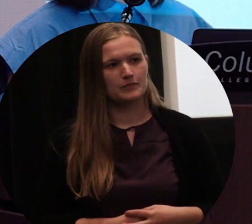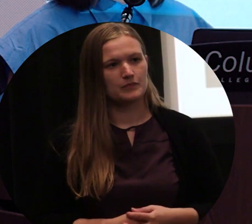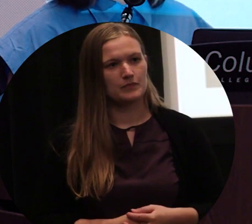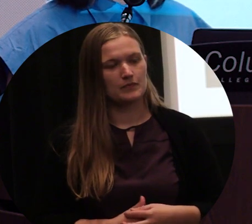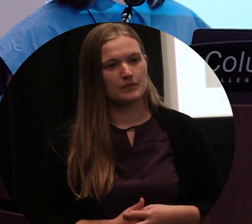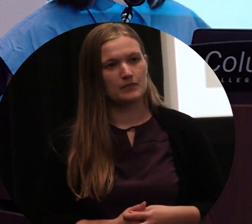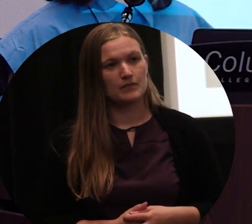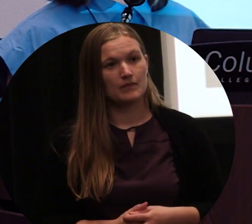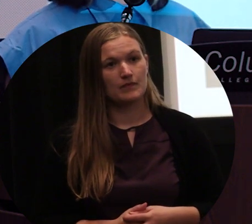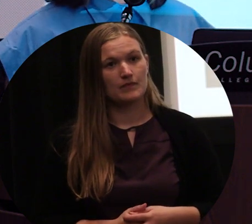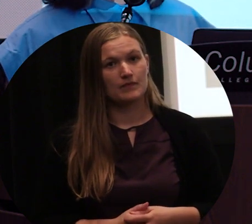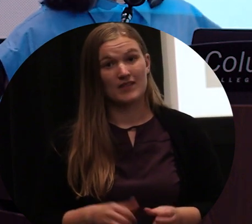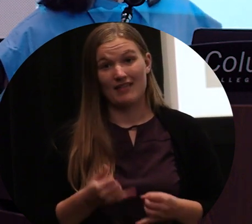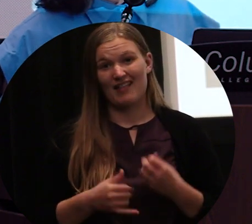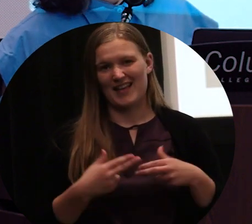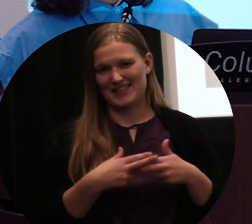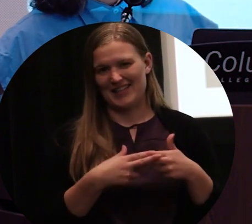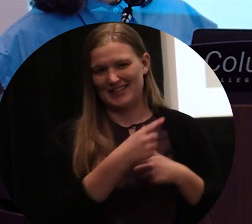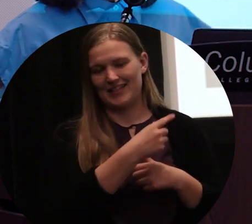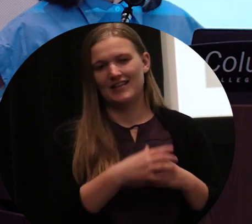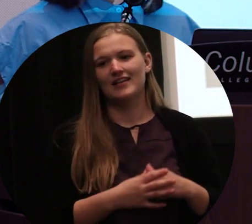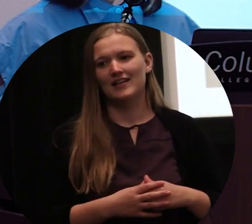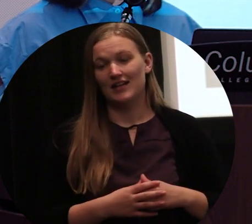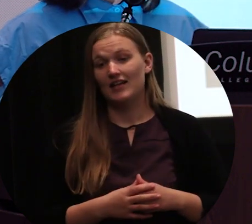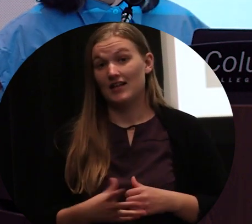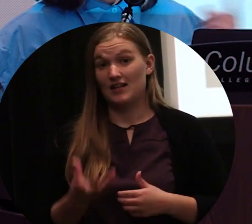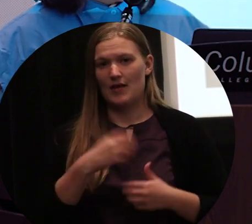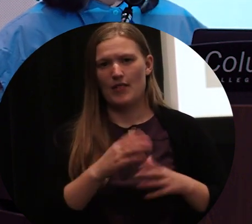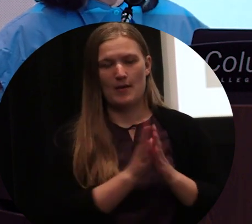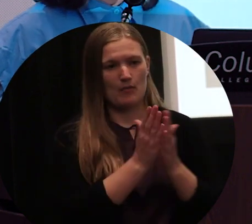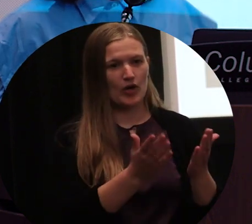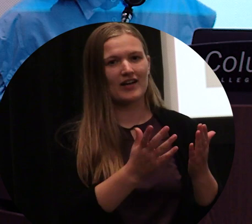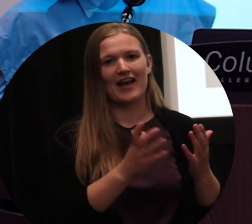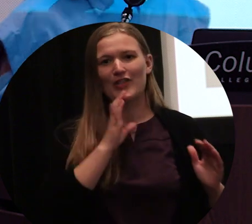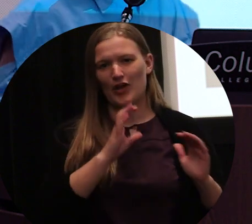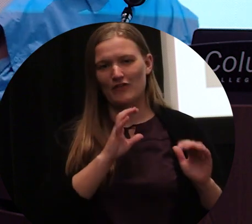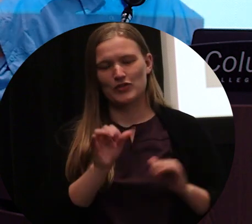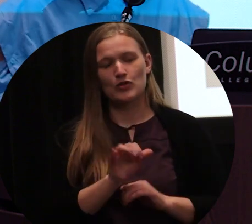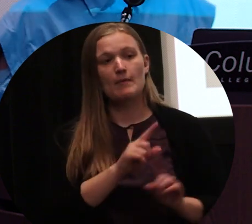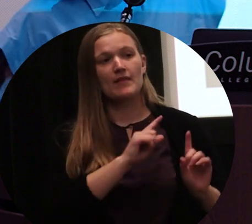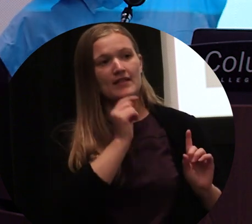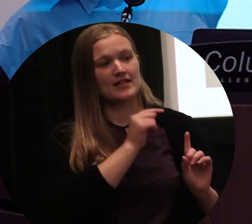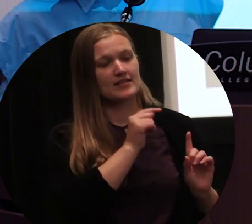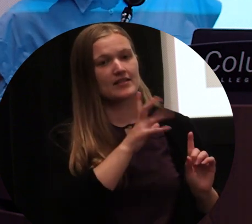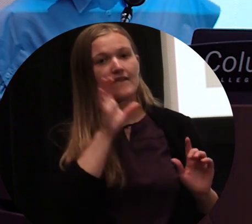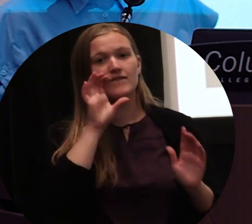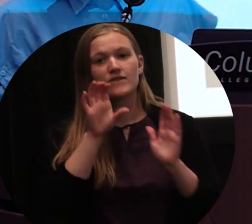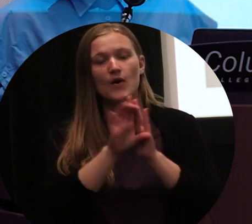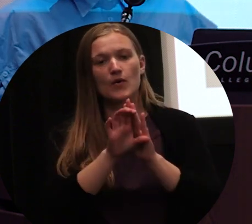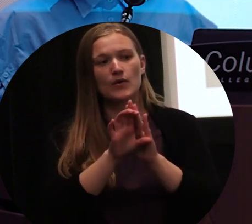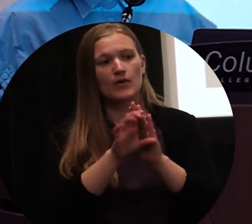So, and the last, this is the last slide, which is also part of the book and part of the conversation is a photograph